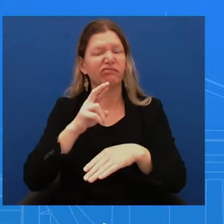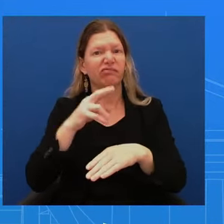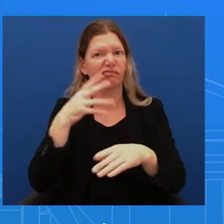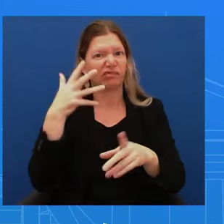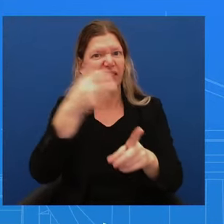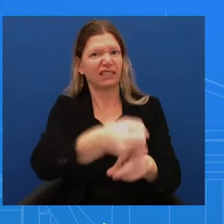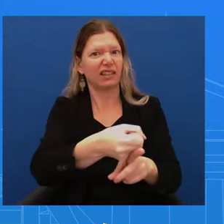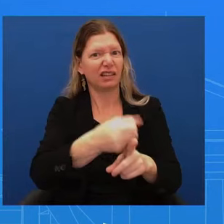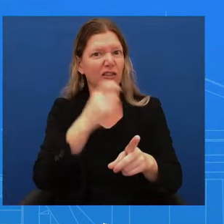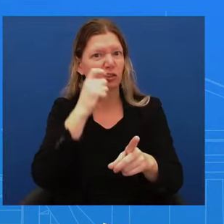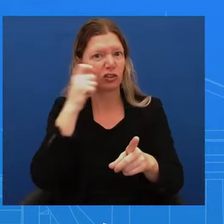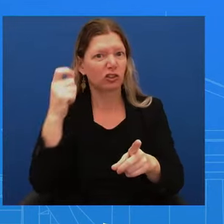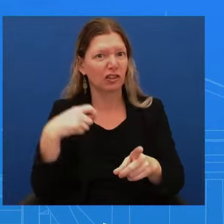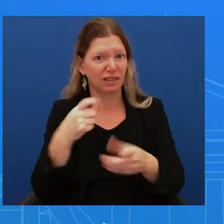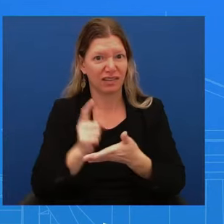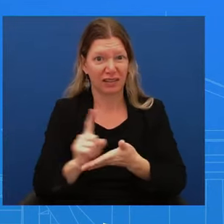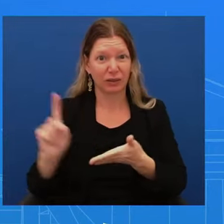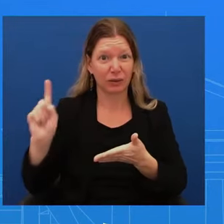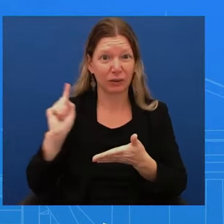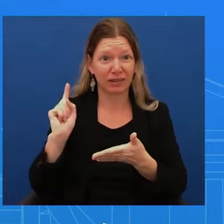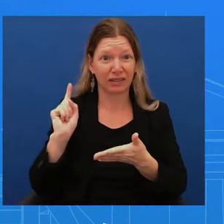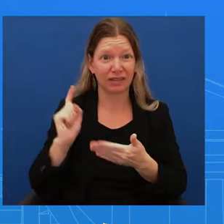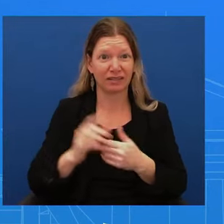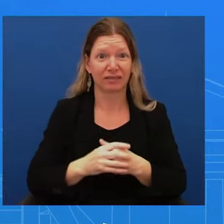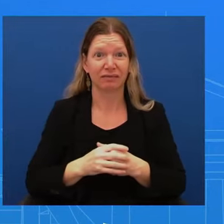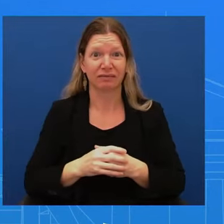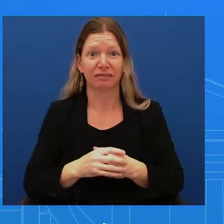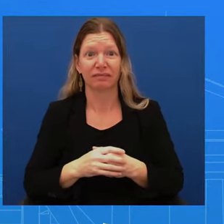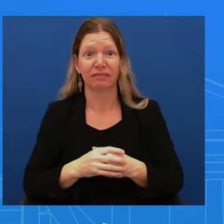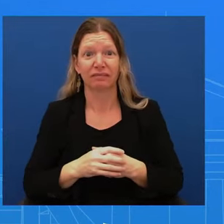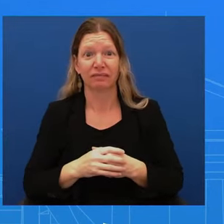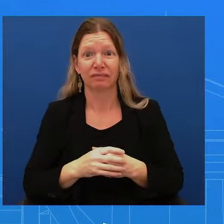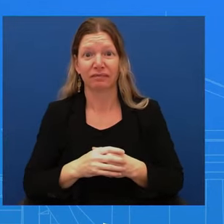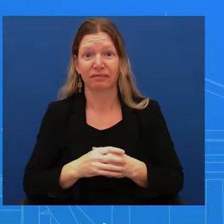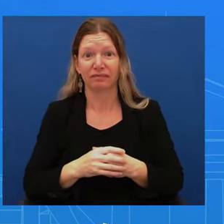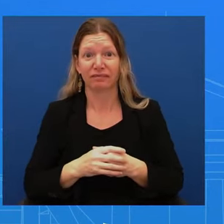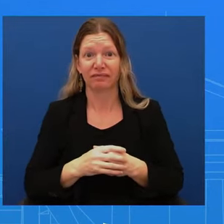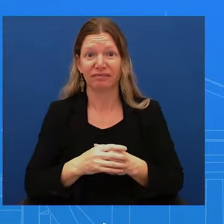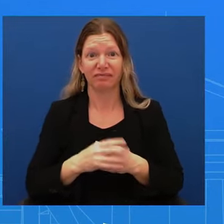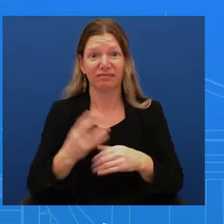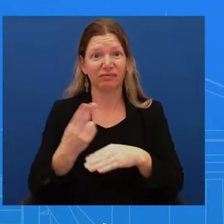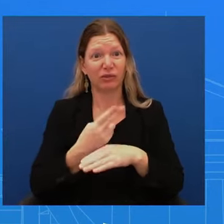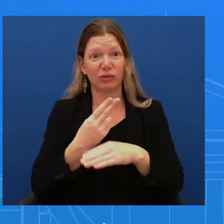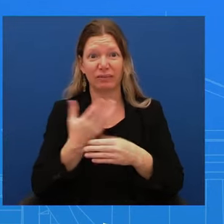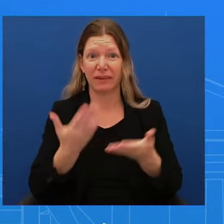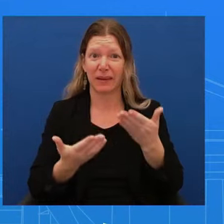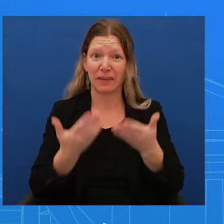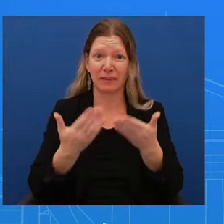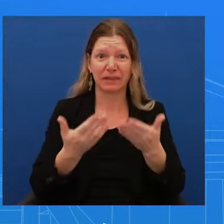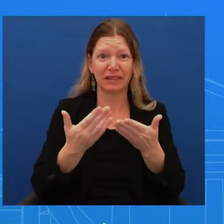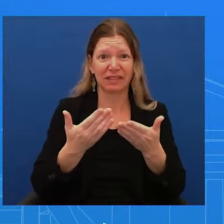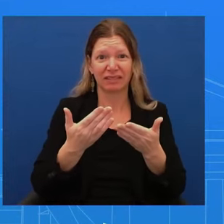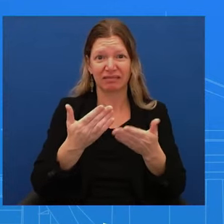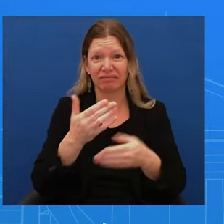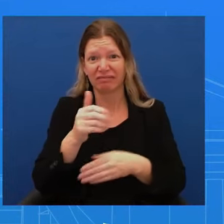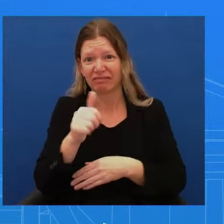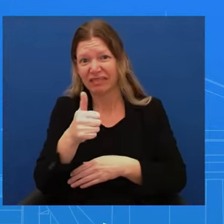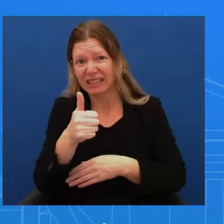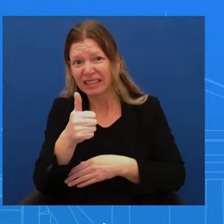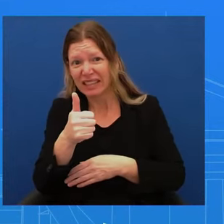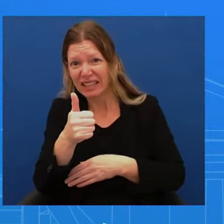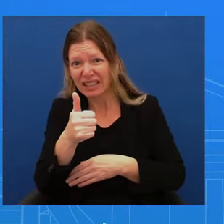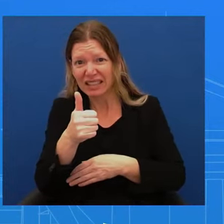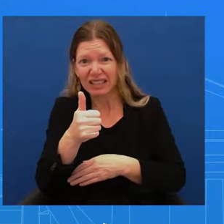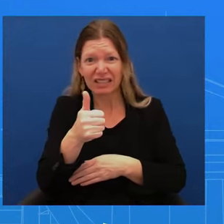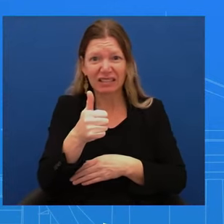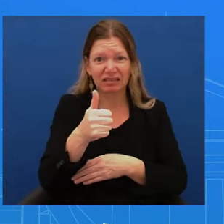a dozen, you know, almost 10 more on the 2nd of January, targeting Zaporizhia,